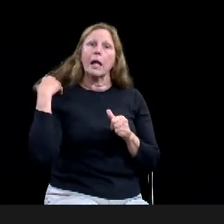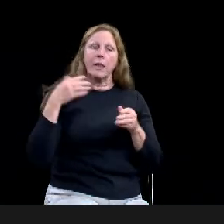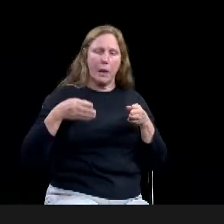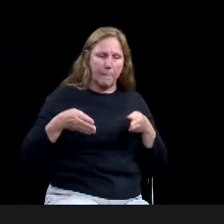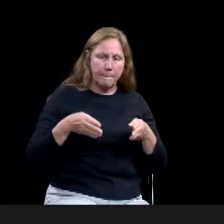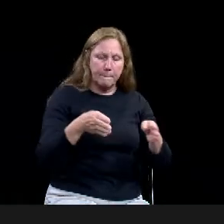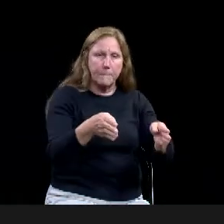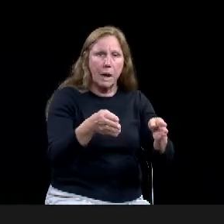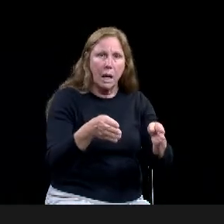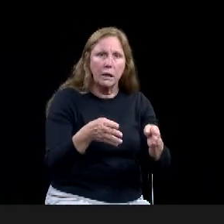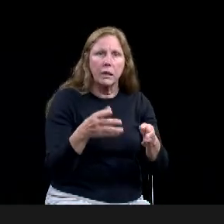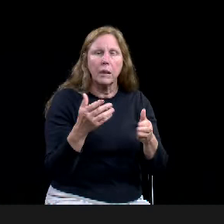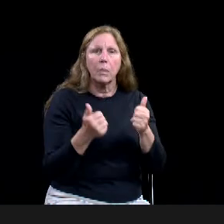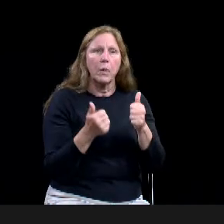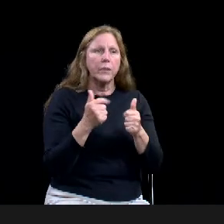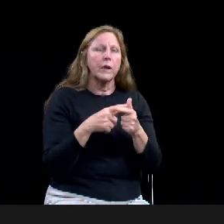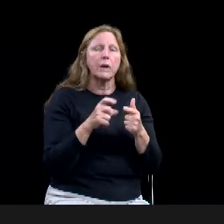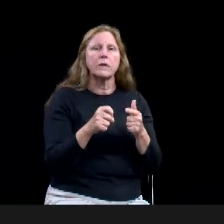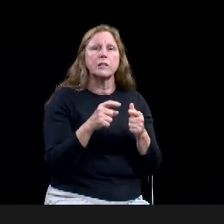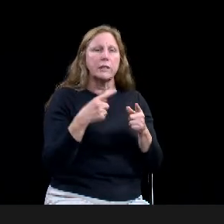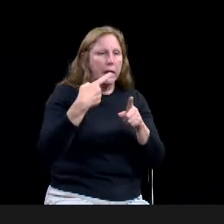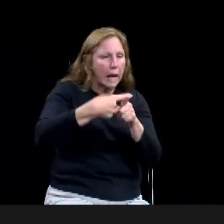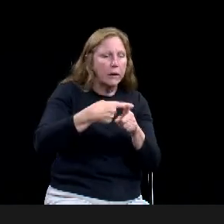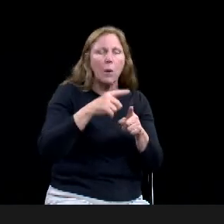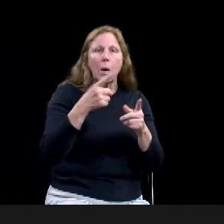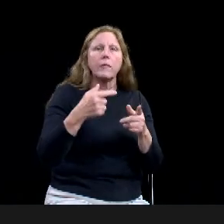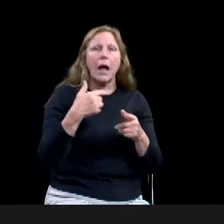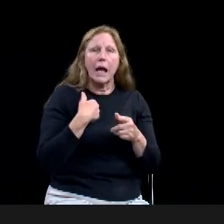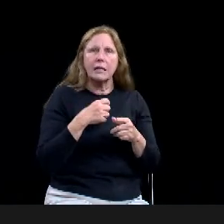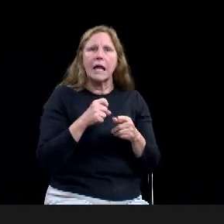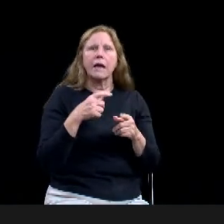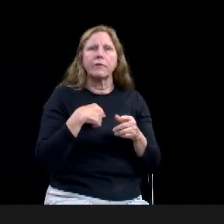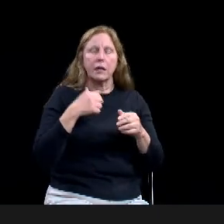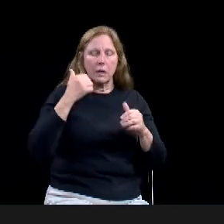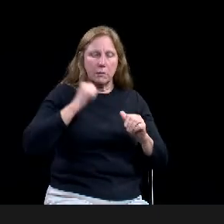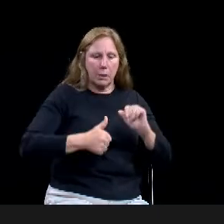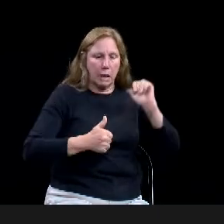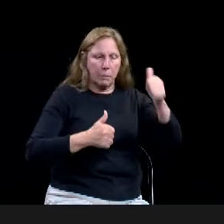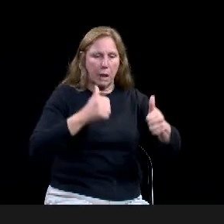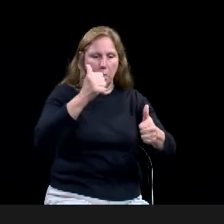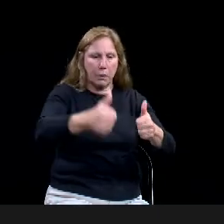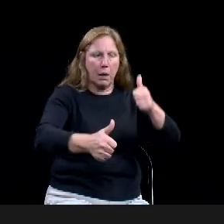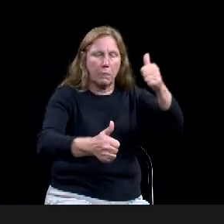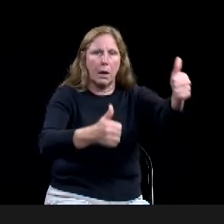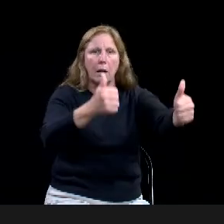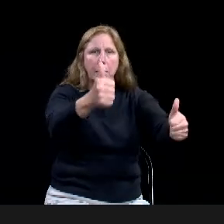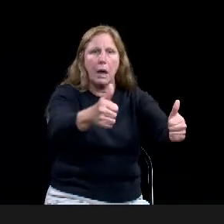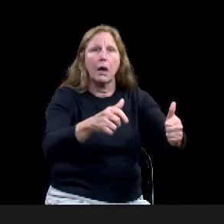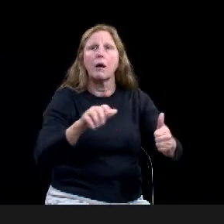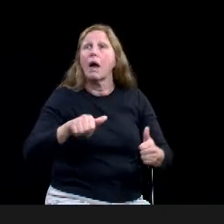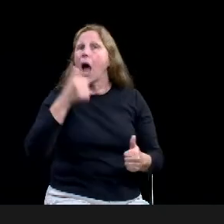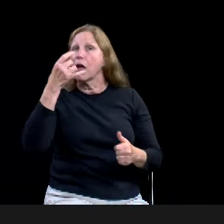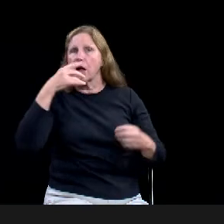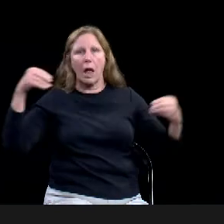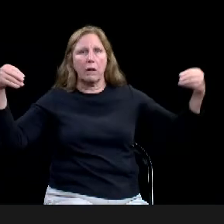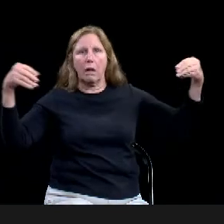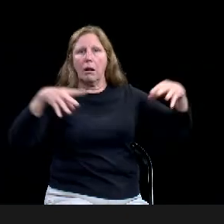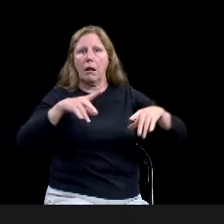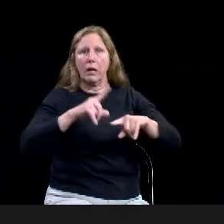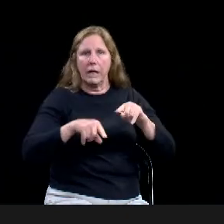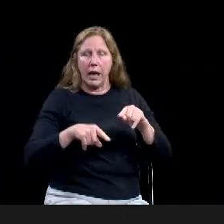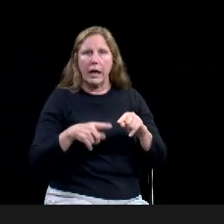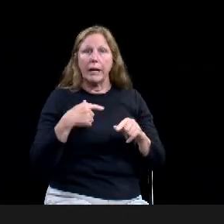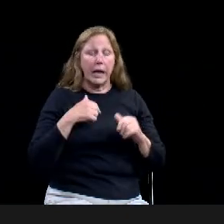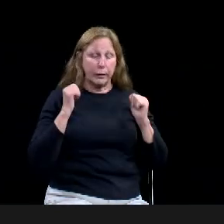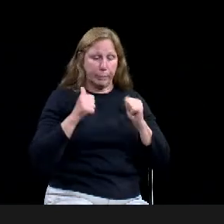existing lights. Um, so you can't just get them side by side. The people at the intersection or at the mid block range have to